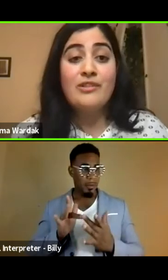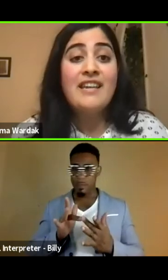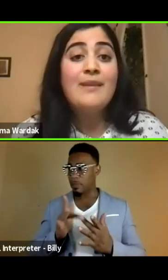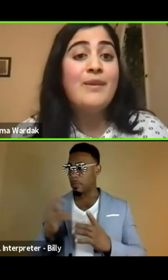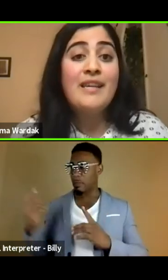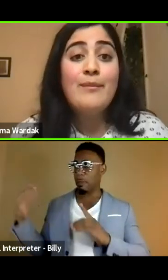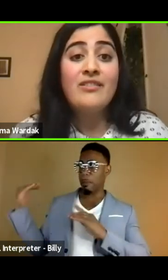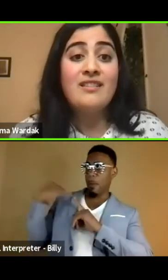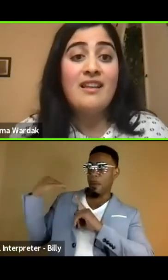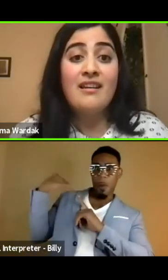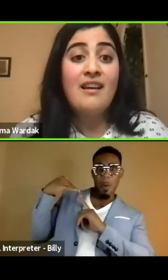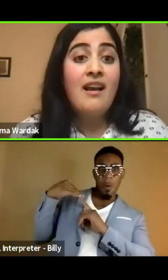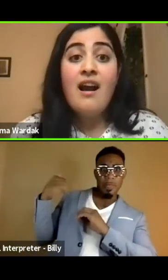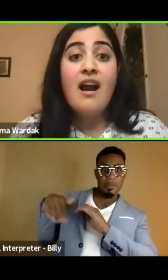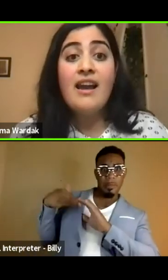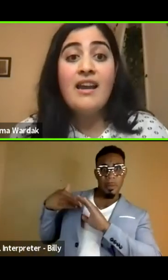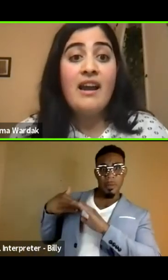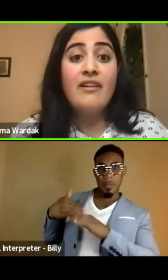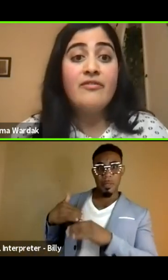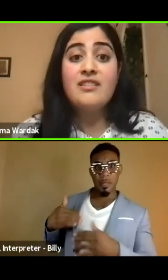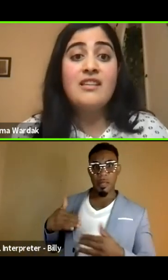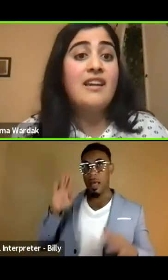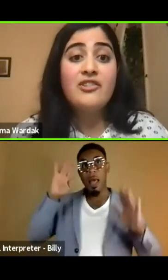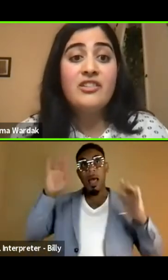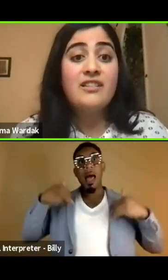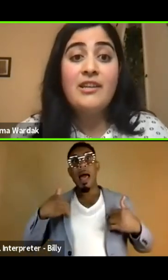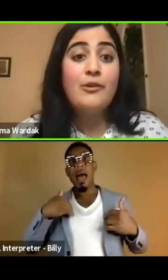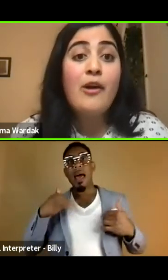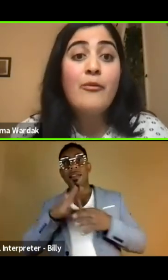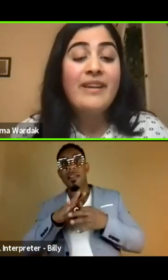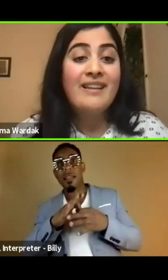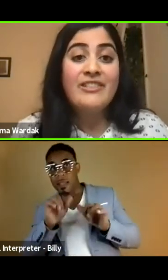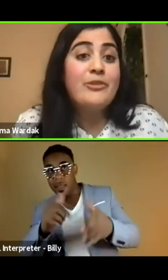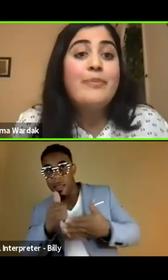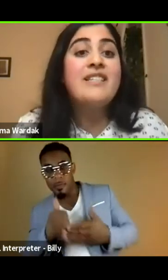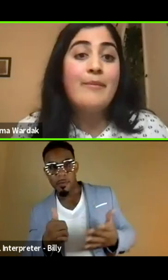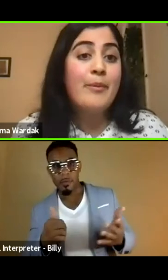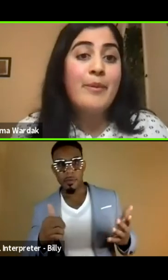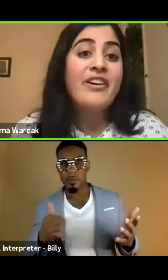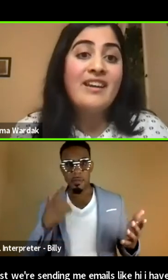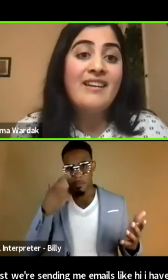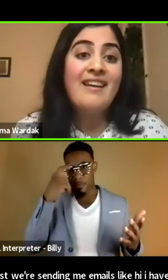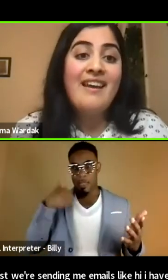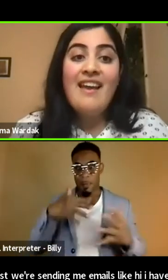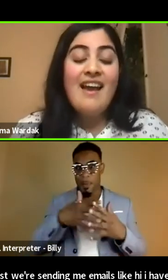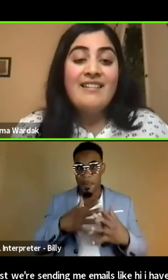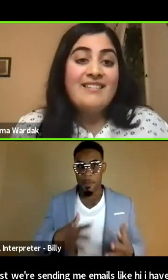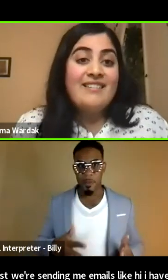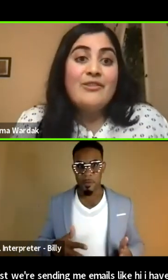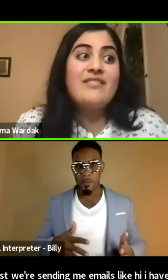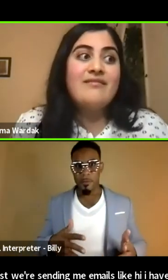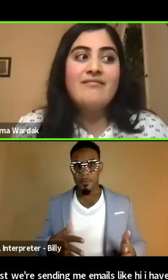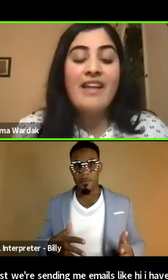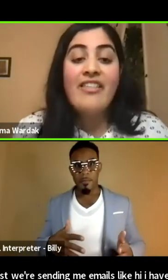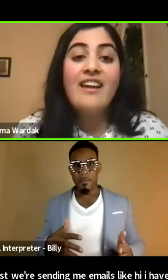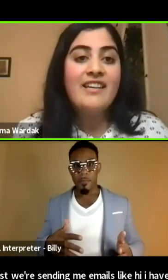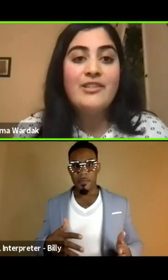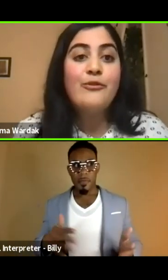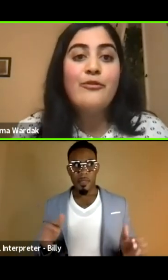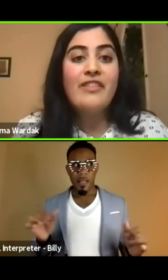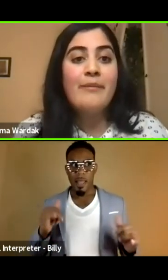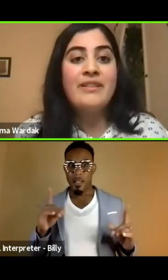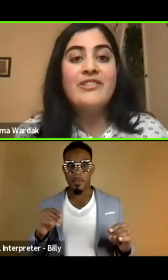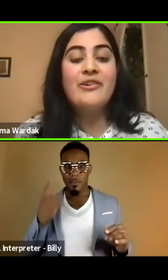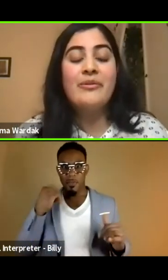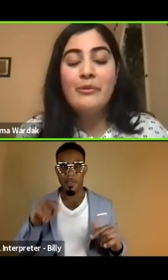just were sending me emails like, hi, I have this connection. Can you help me? Like, just because I'm American and there's nothing